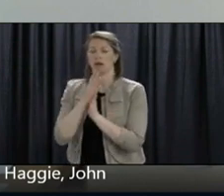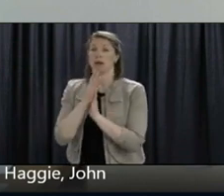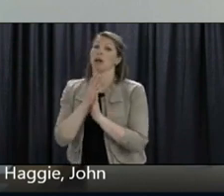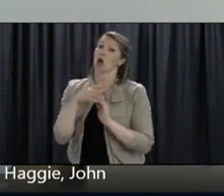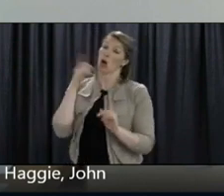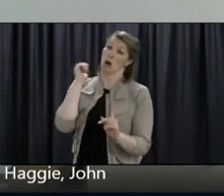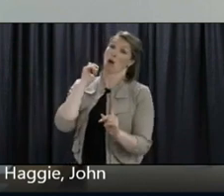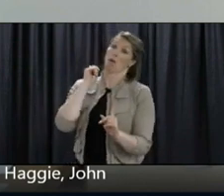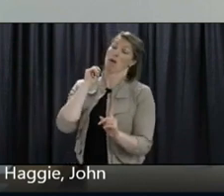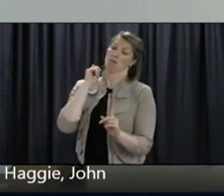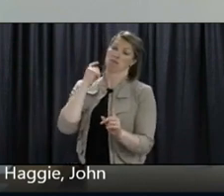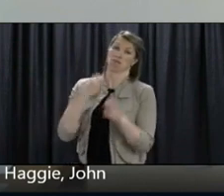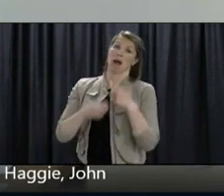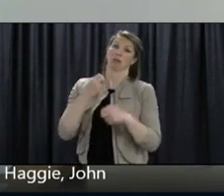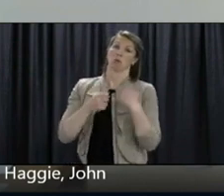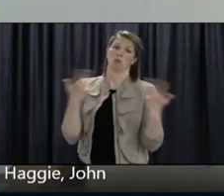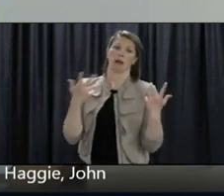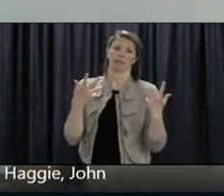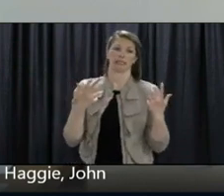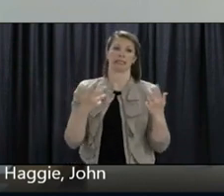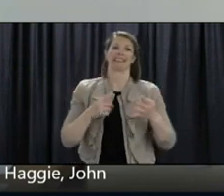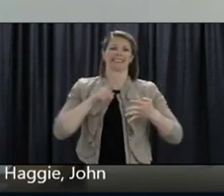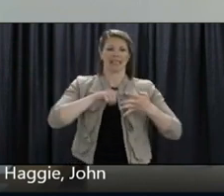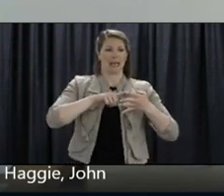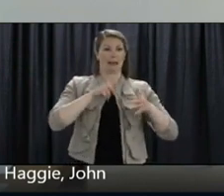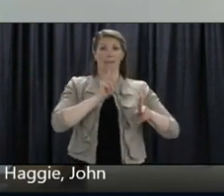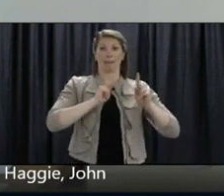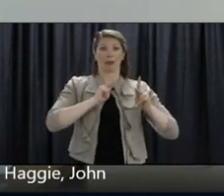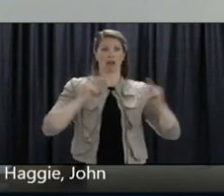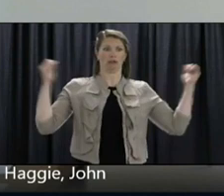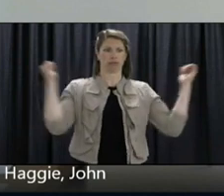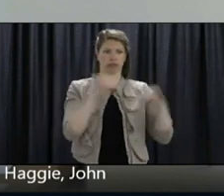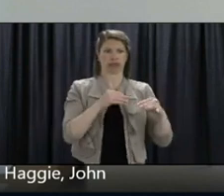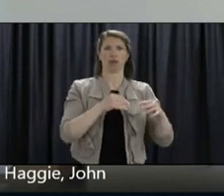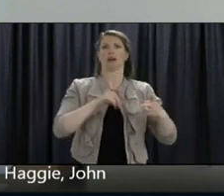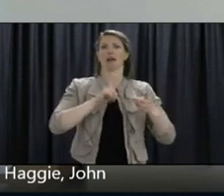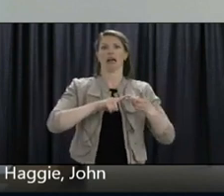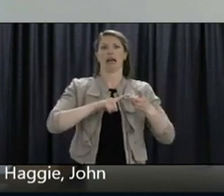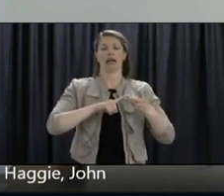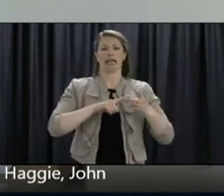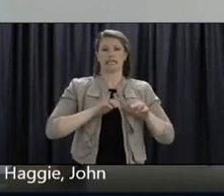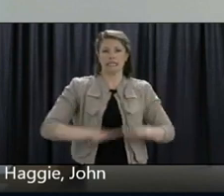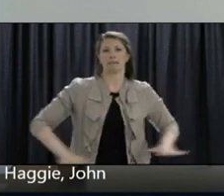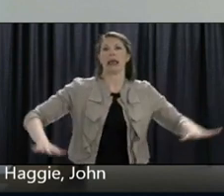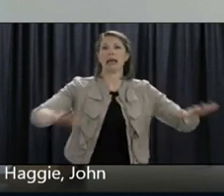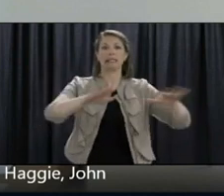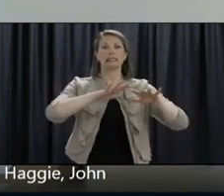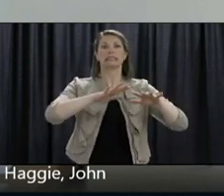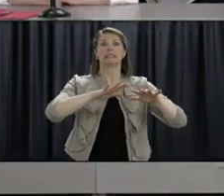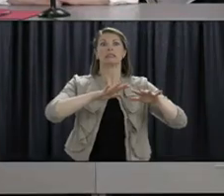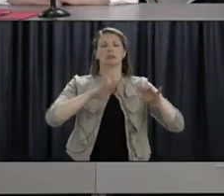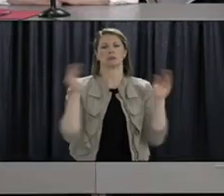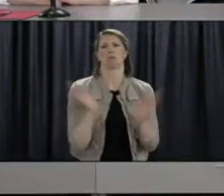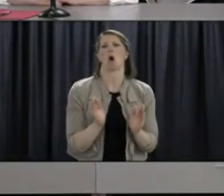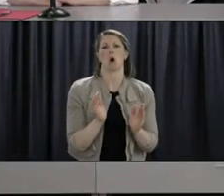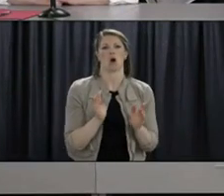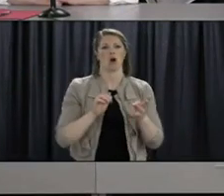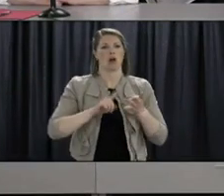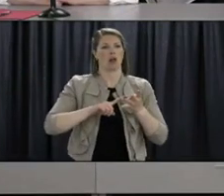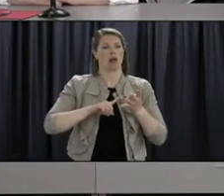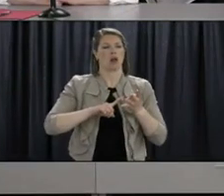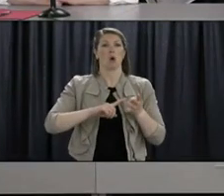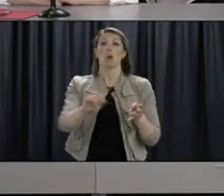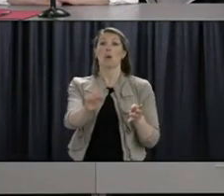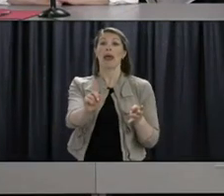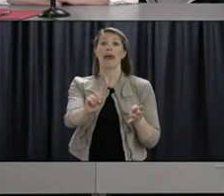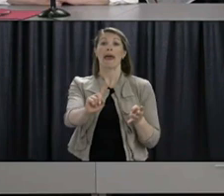it's about time, and it's about the place. And they're all wrong in the lobby of a hospital. Thank you. Our